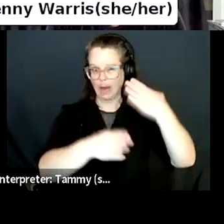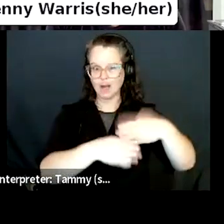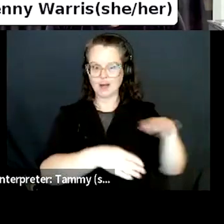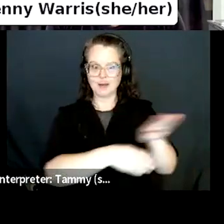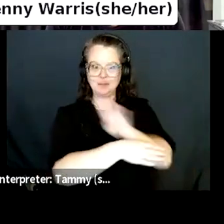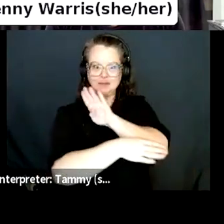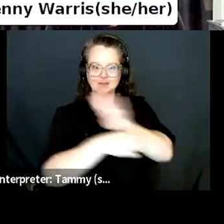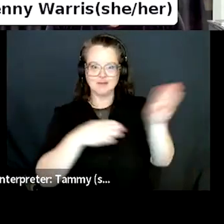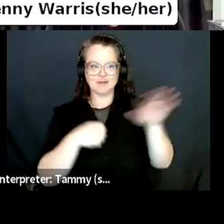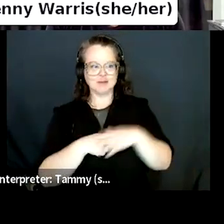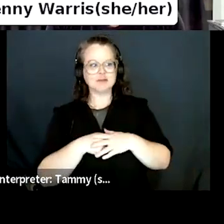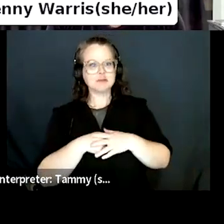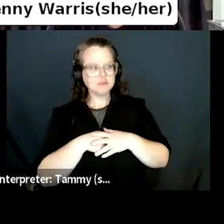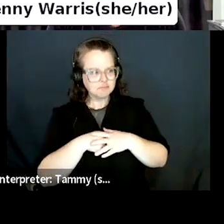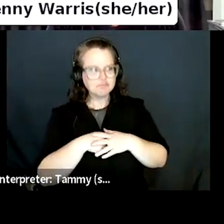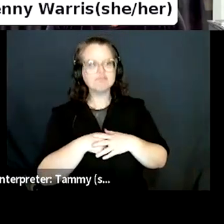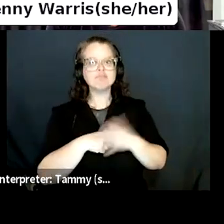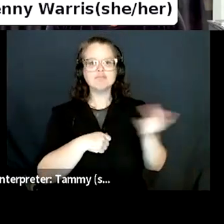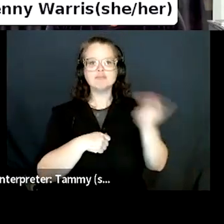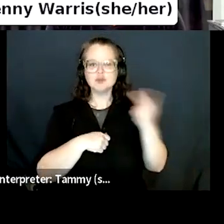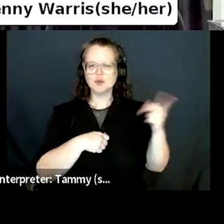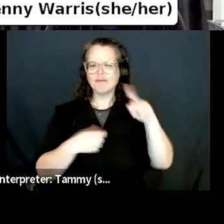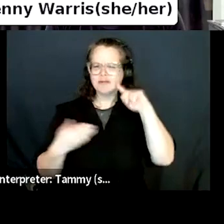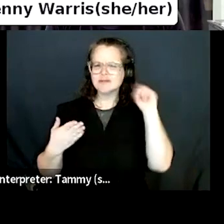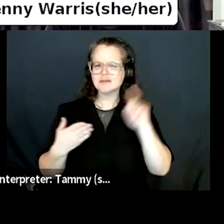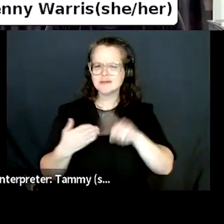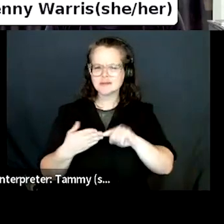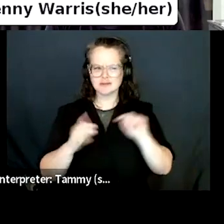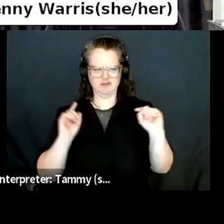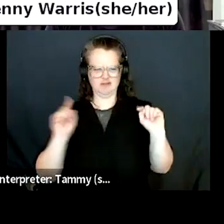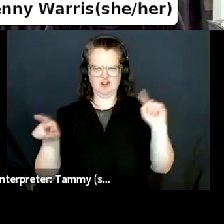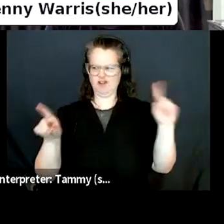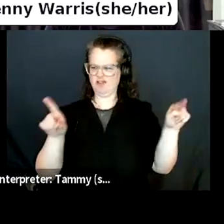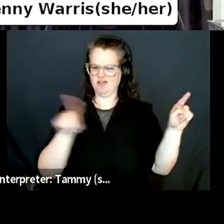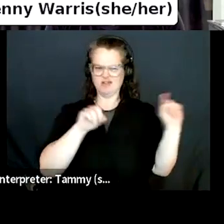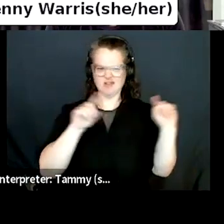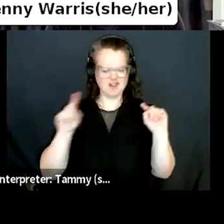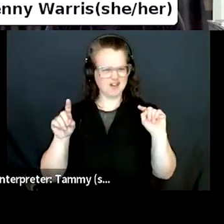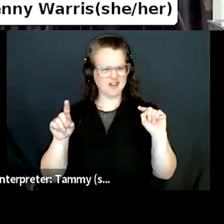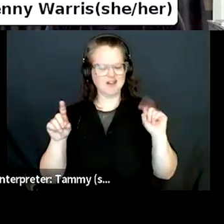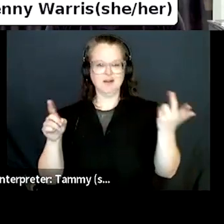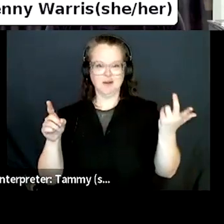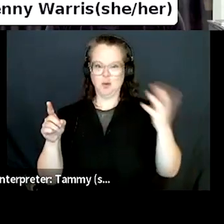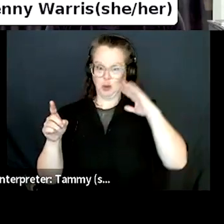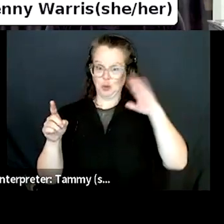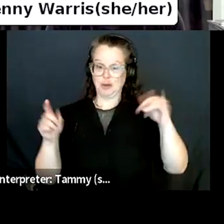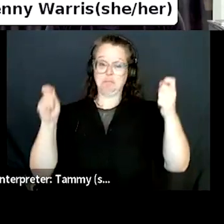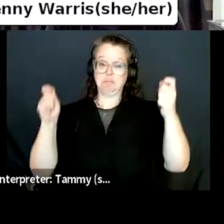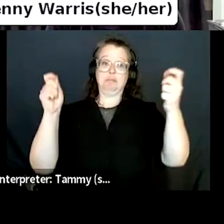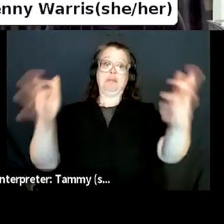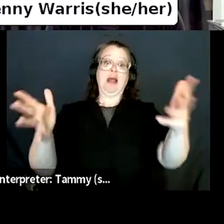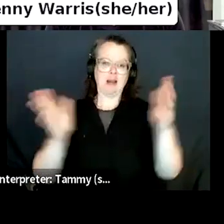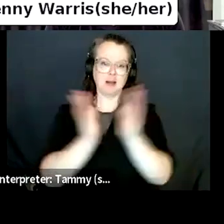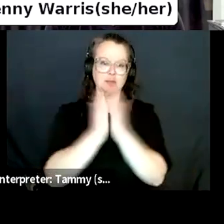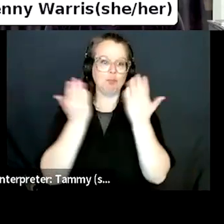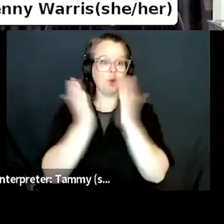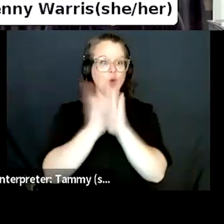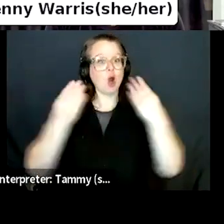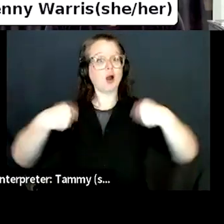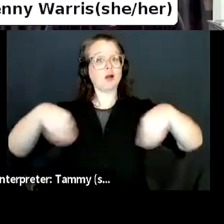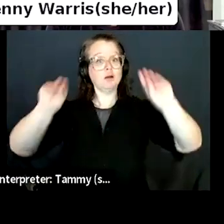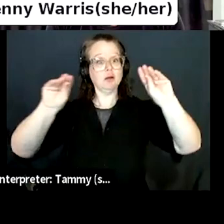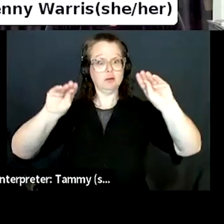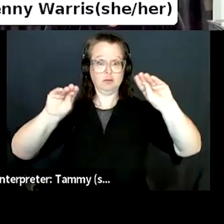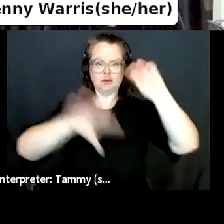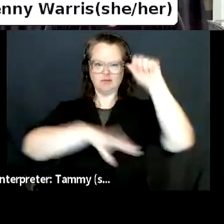rise of independent bookstores since when they all sort of closed in 2008, when they, we started to see a resurgence